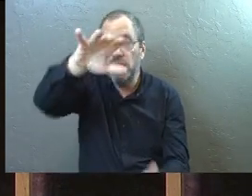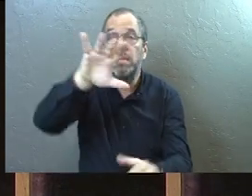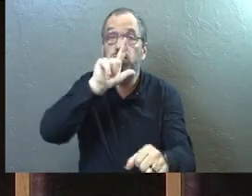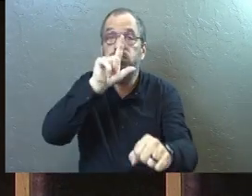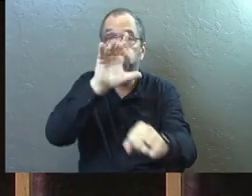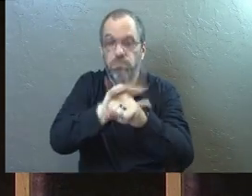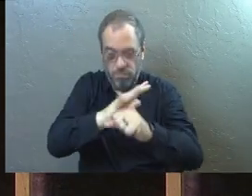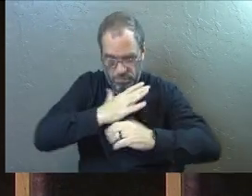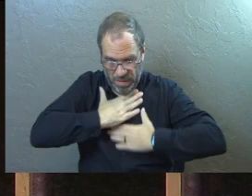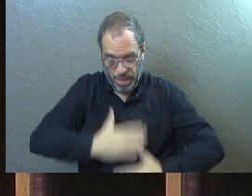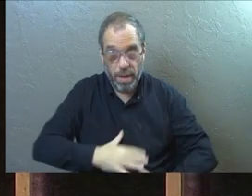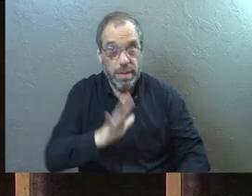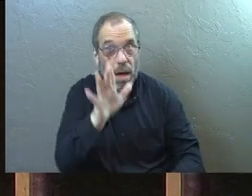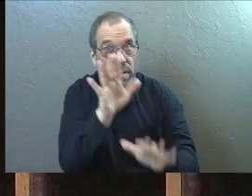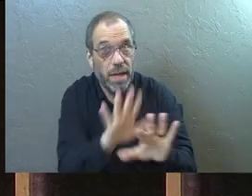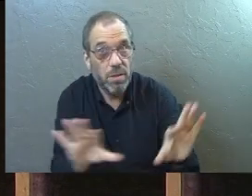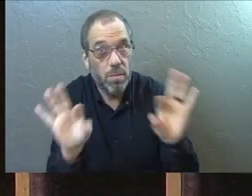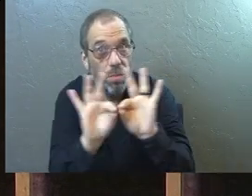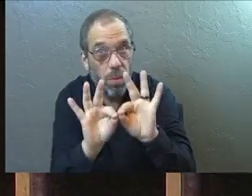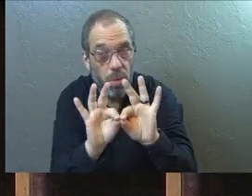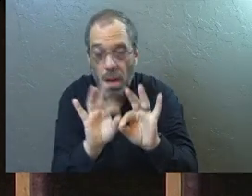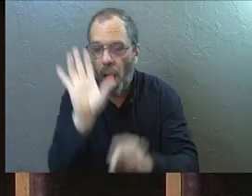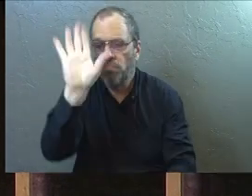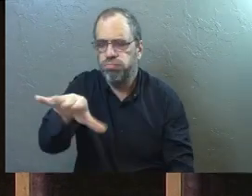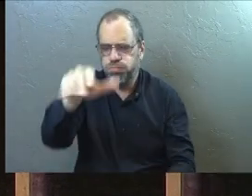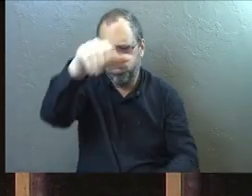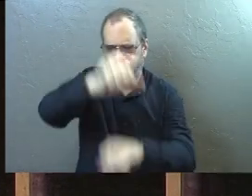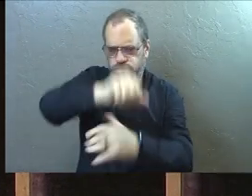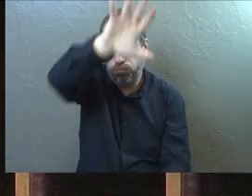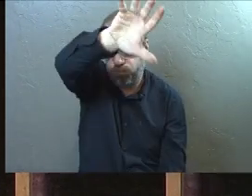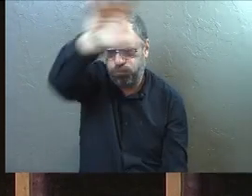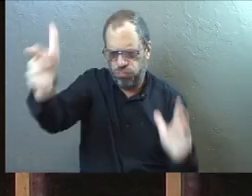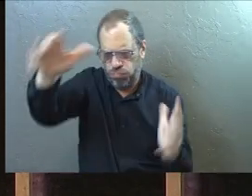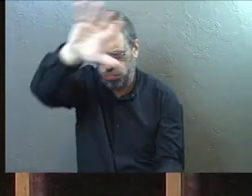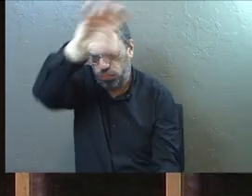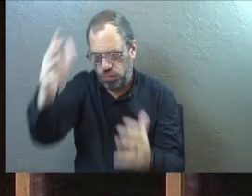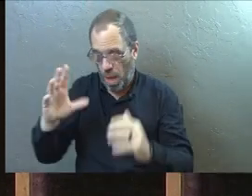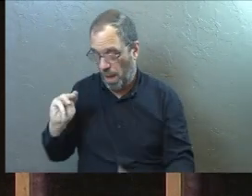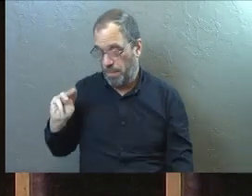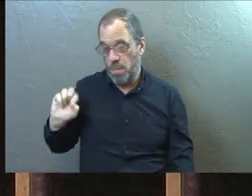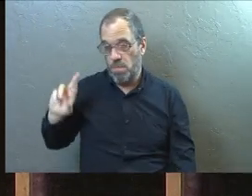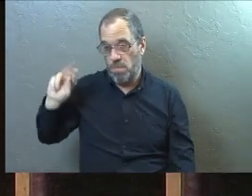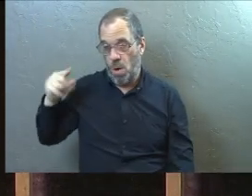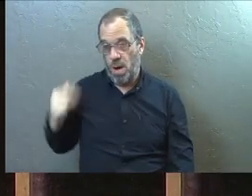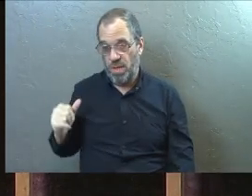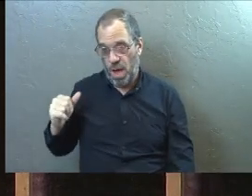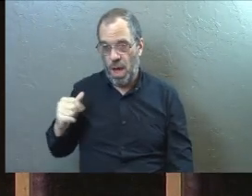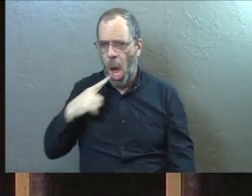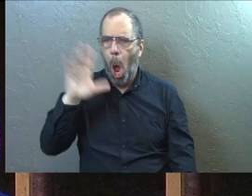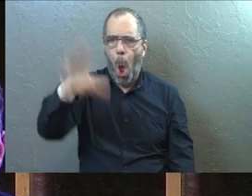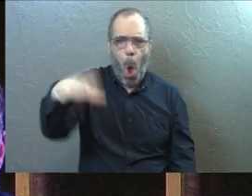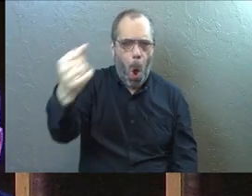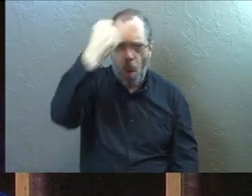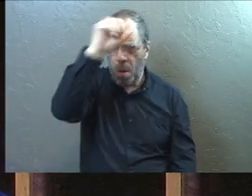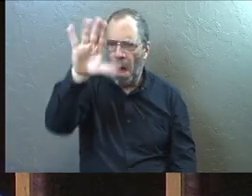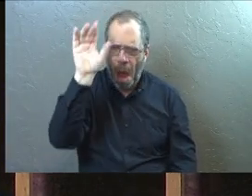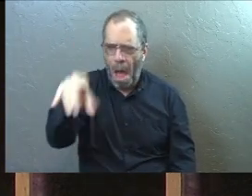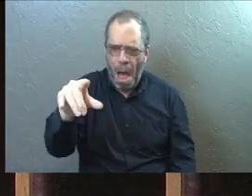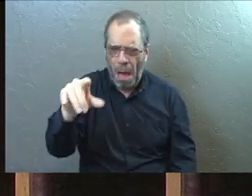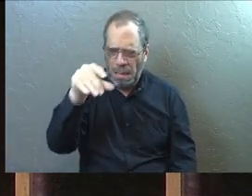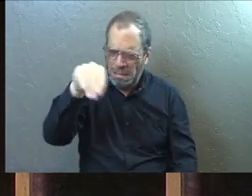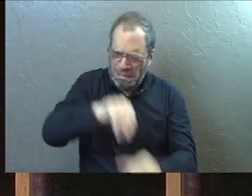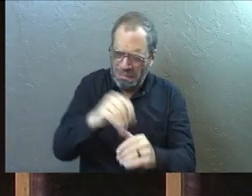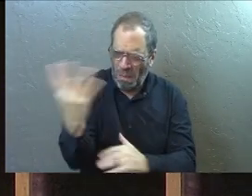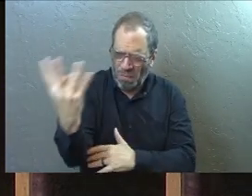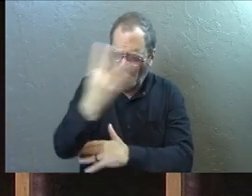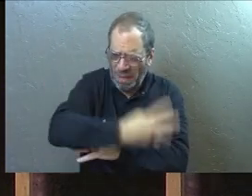seal the body in. Now that's important. Roll the stone aside, Jesus told them. But Martha, the dead man's sister, protested, Lord, he